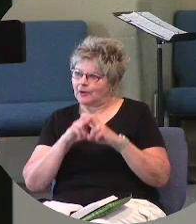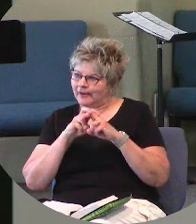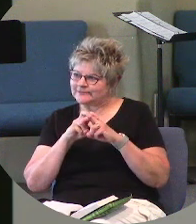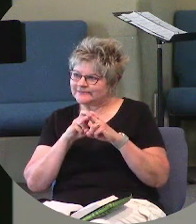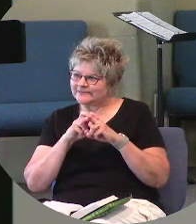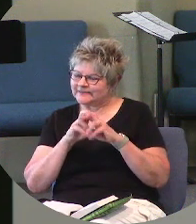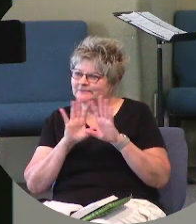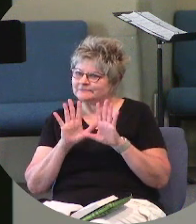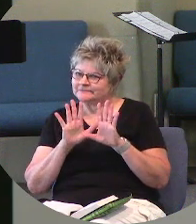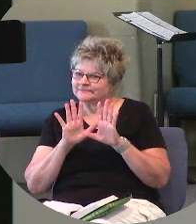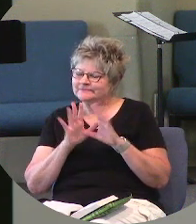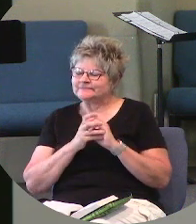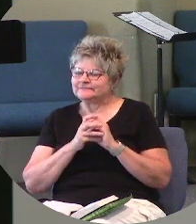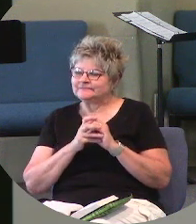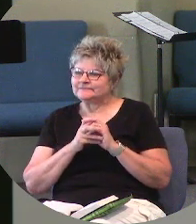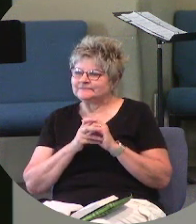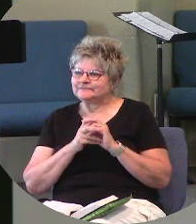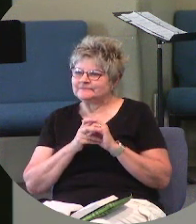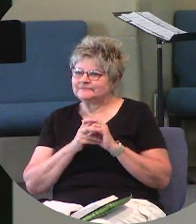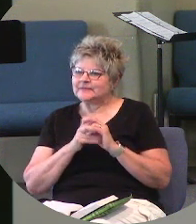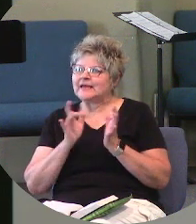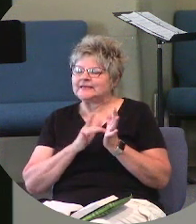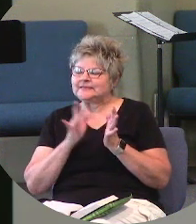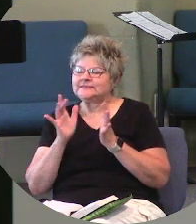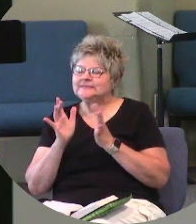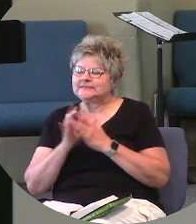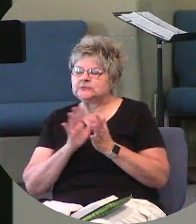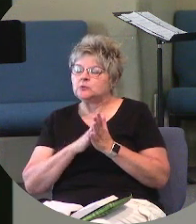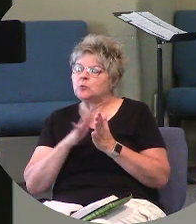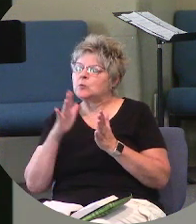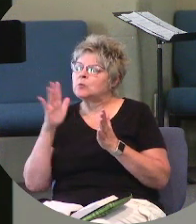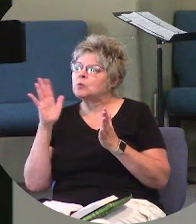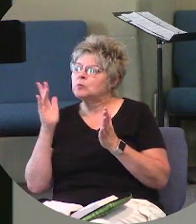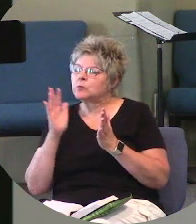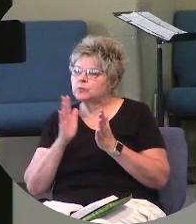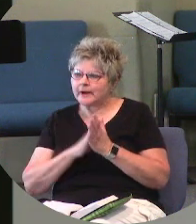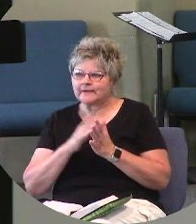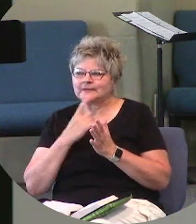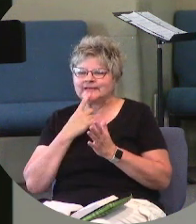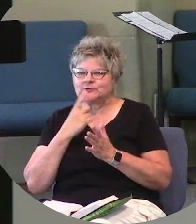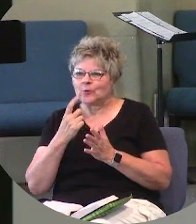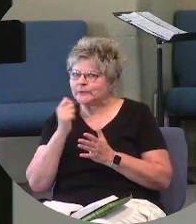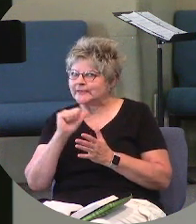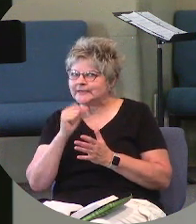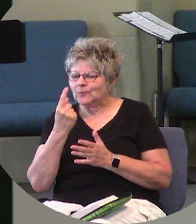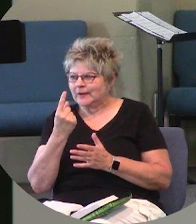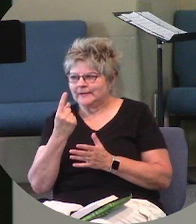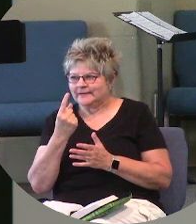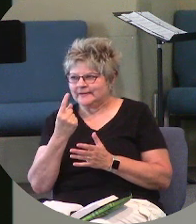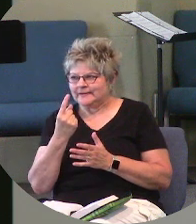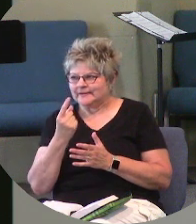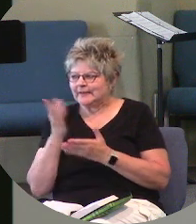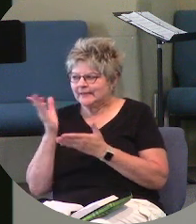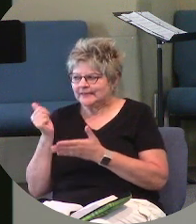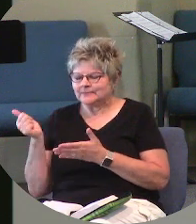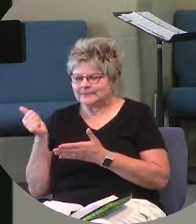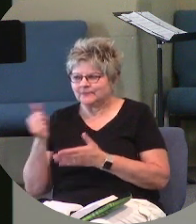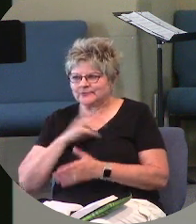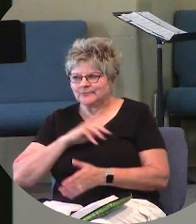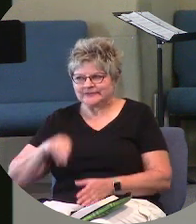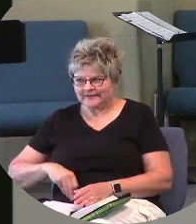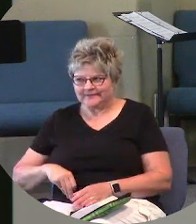take a break. Jesus rarely told anyone he was the Messiah.